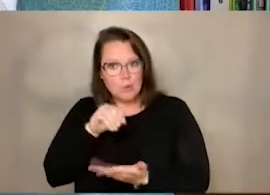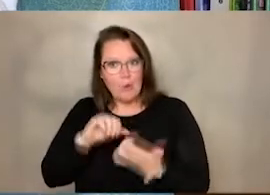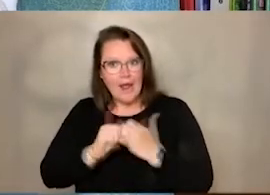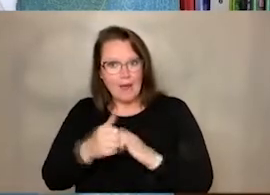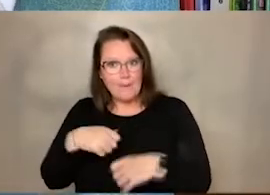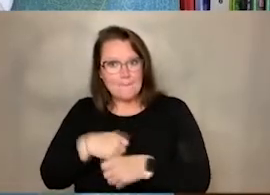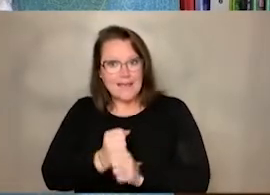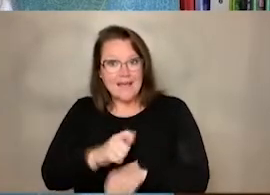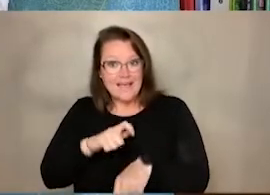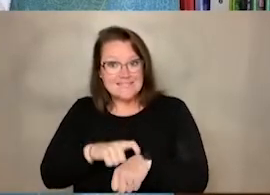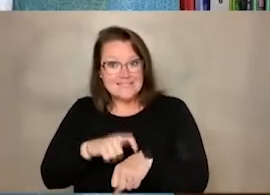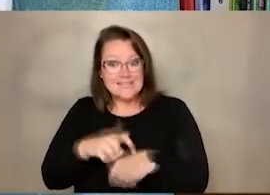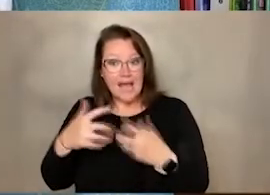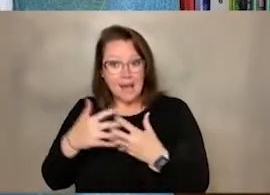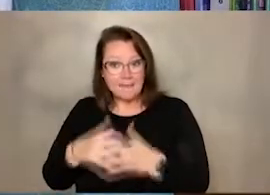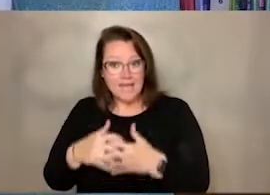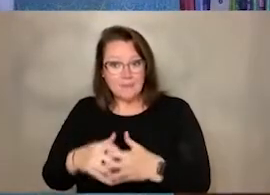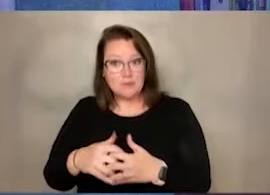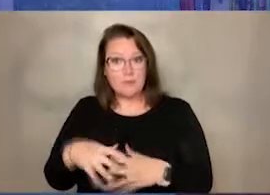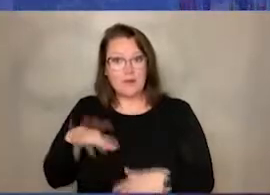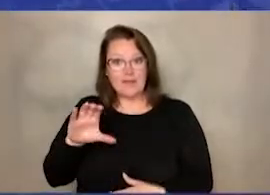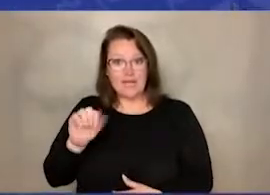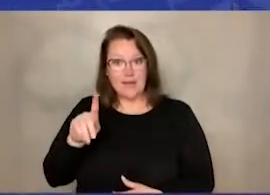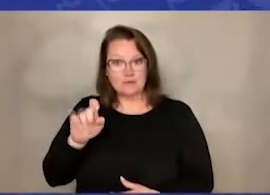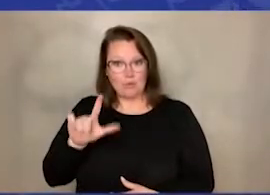So follow us and join us in a minute.